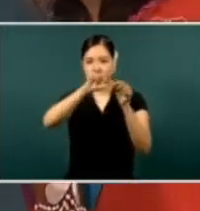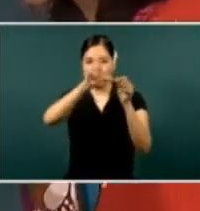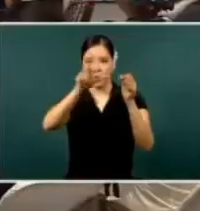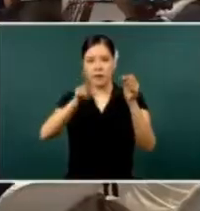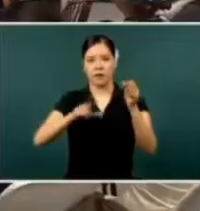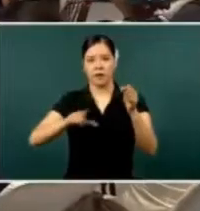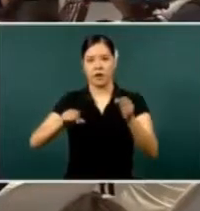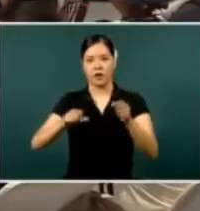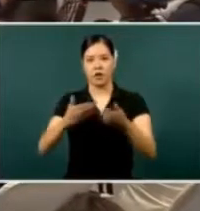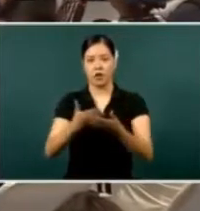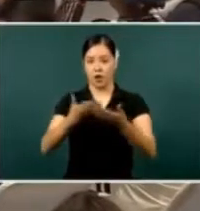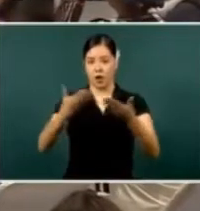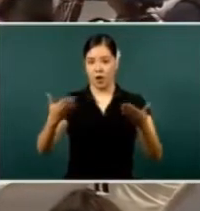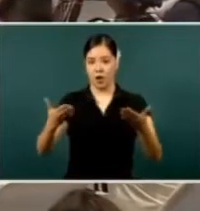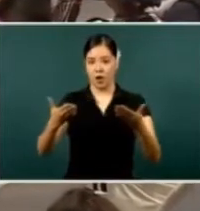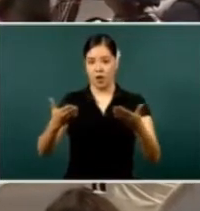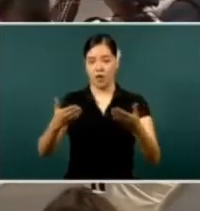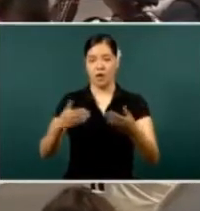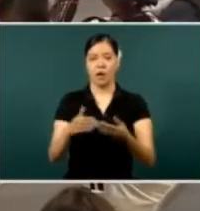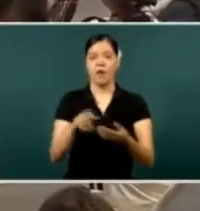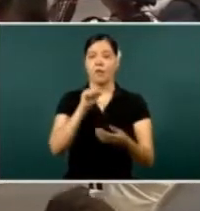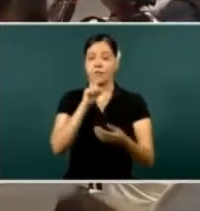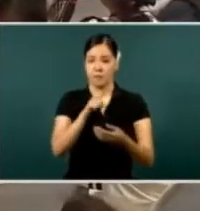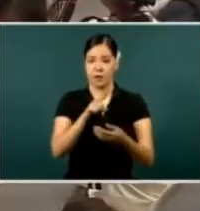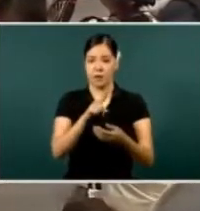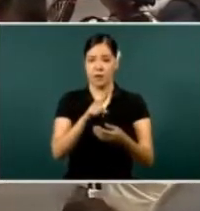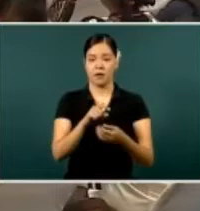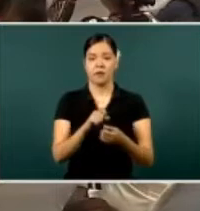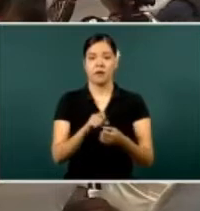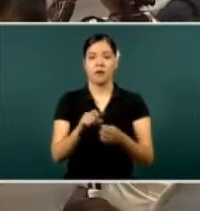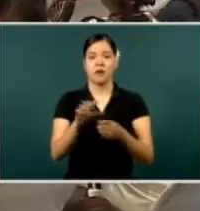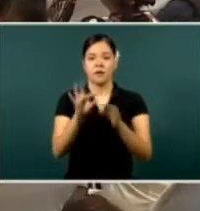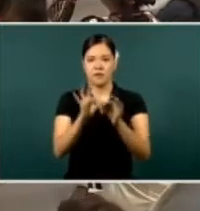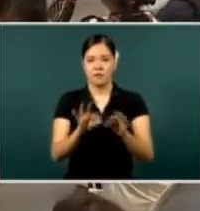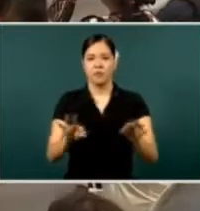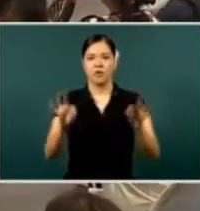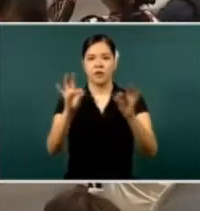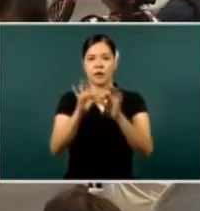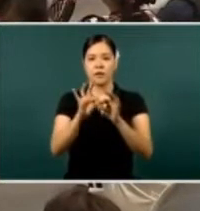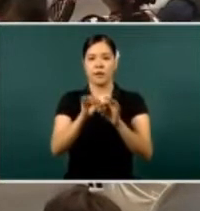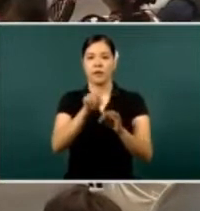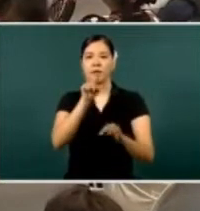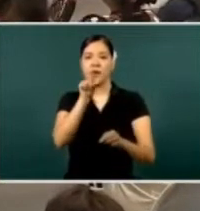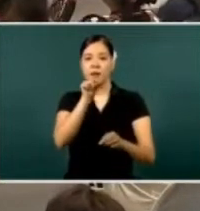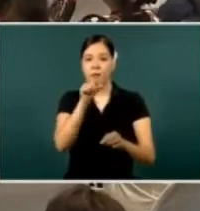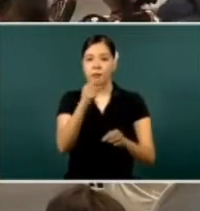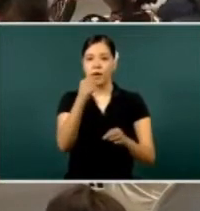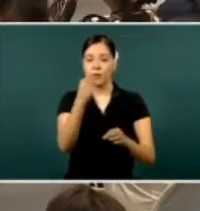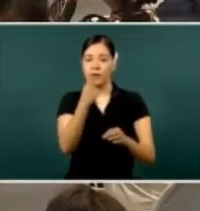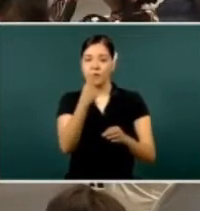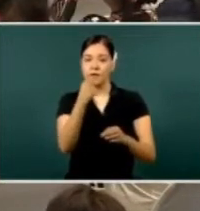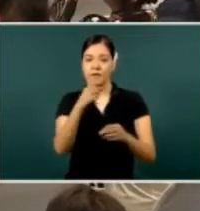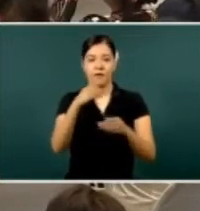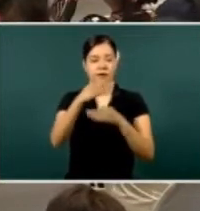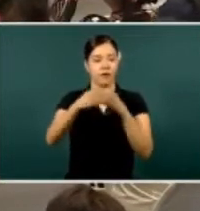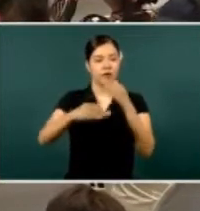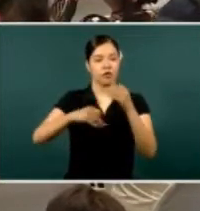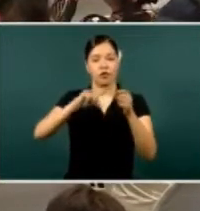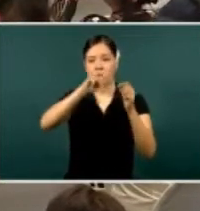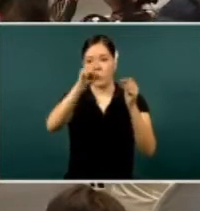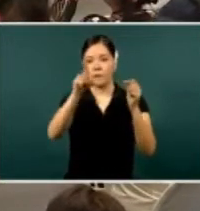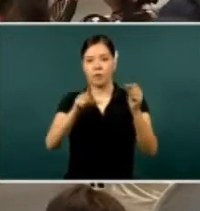now that is from the National Guard. And of course, also the federal police of the